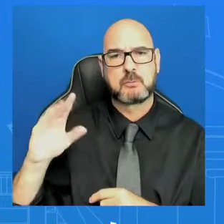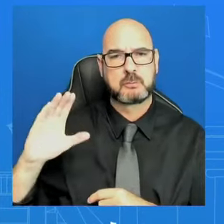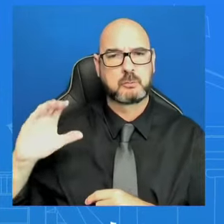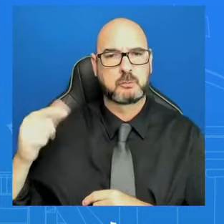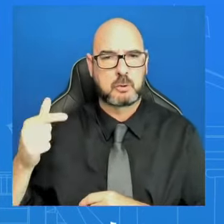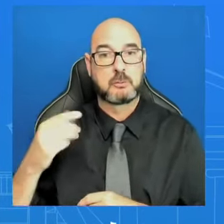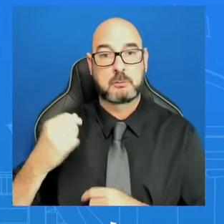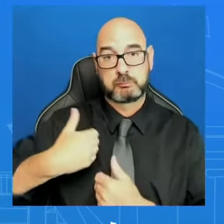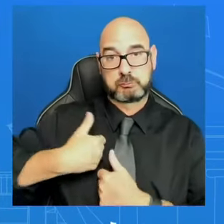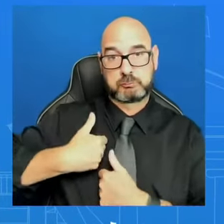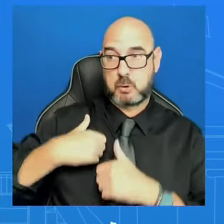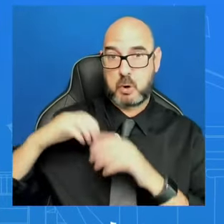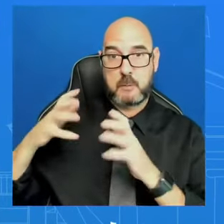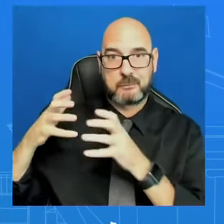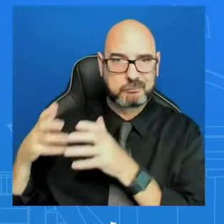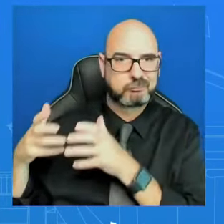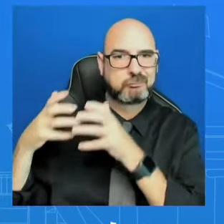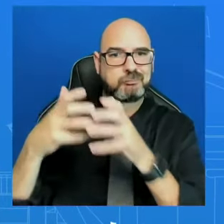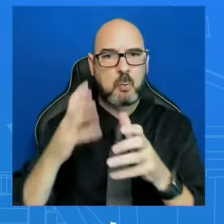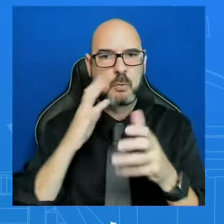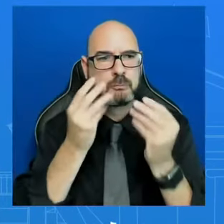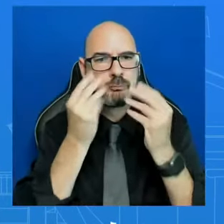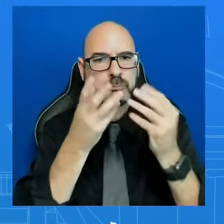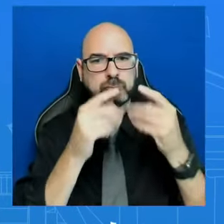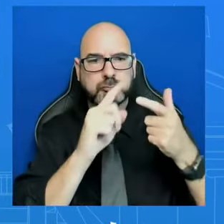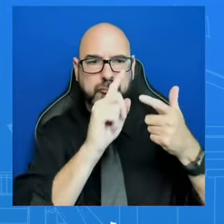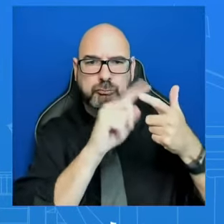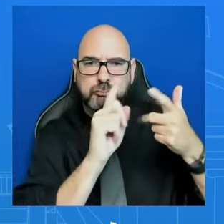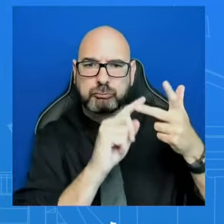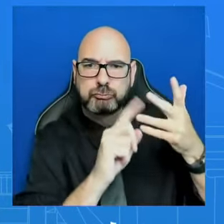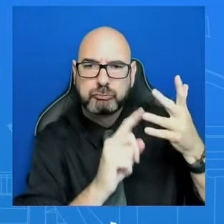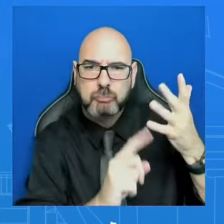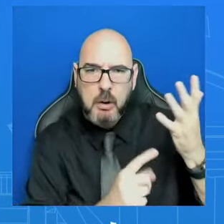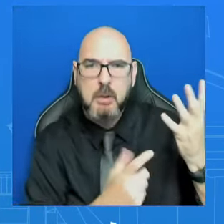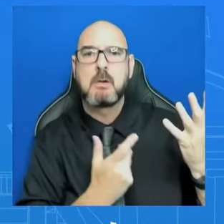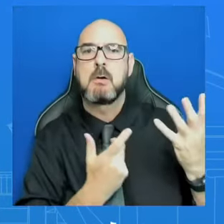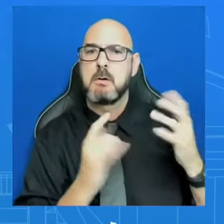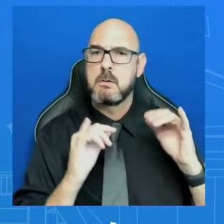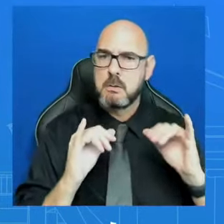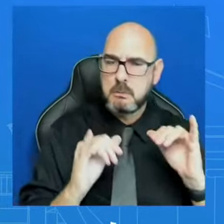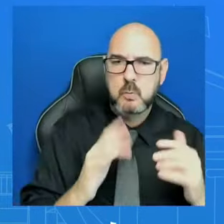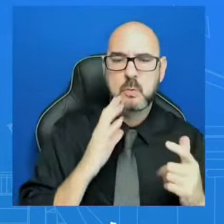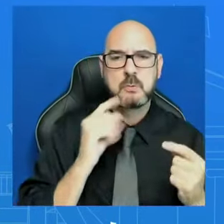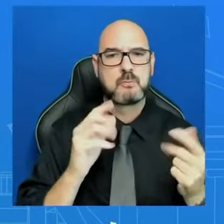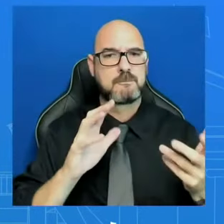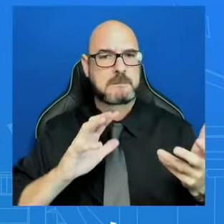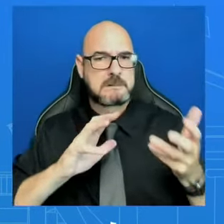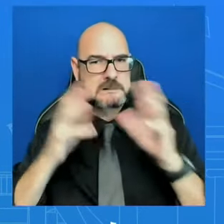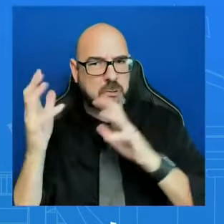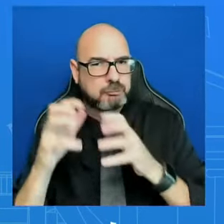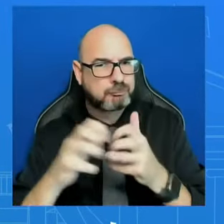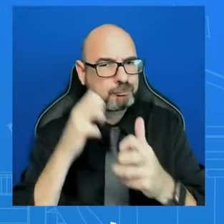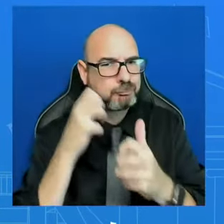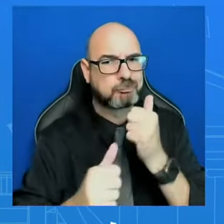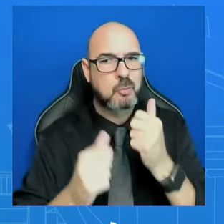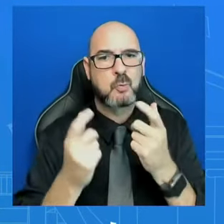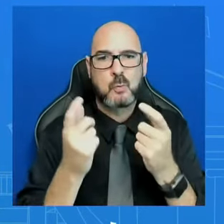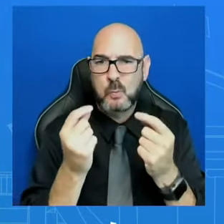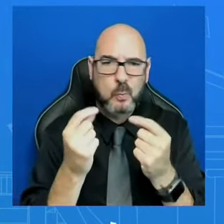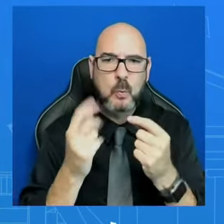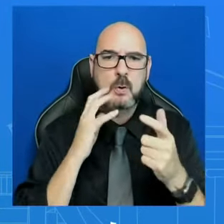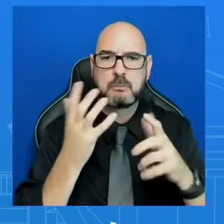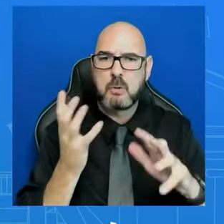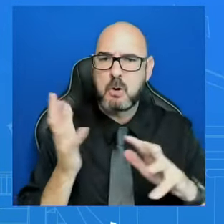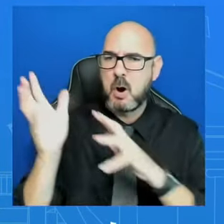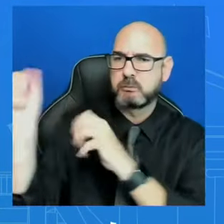providing to state officials in serving and removing the wreckage in the Channel and allowing the Port of Baltimore to